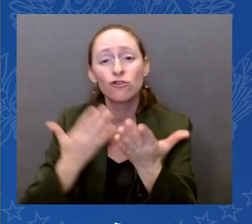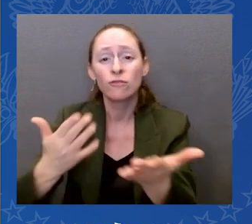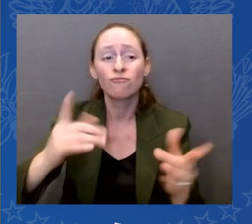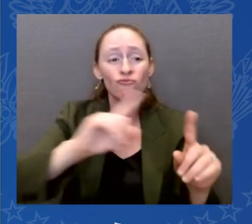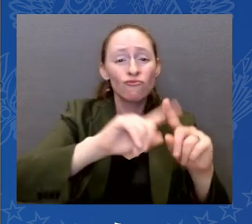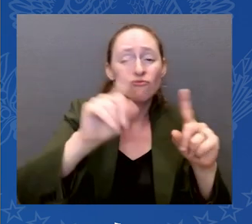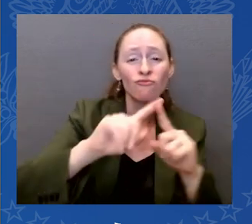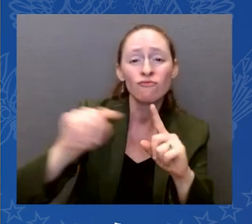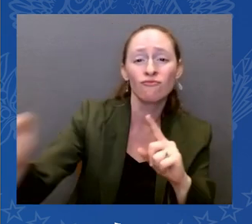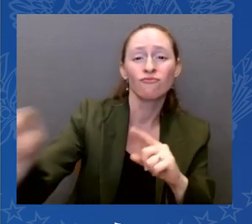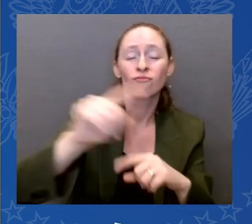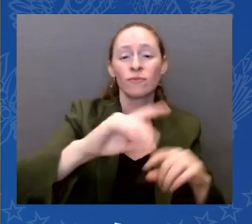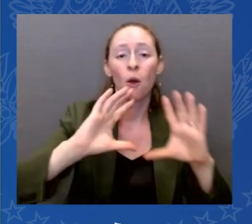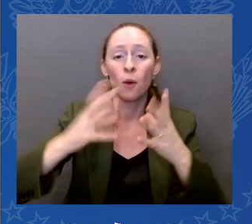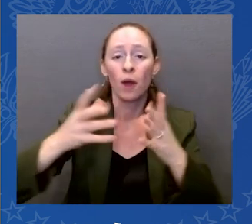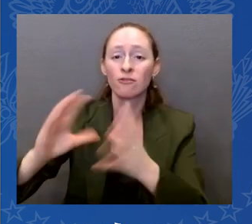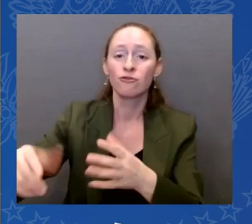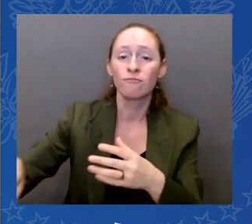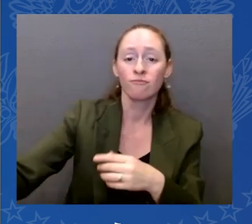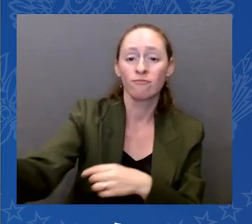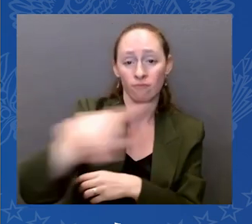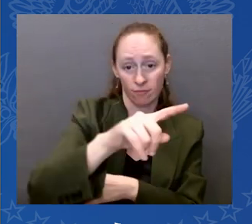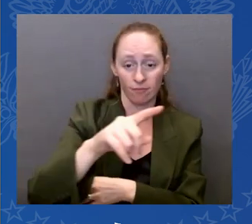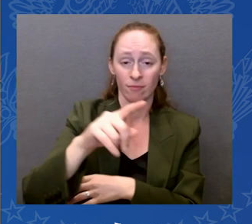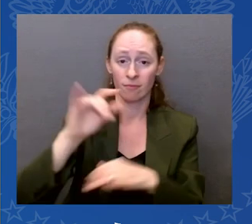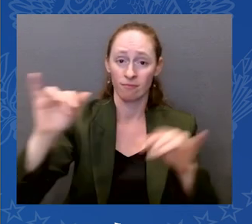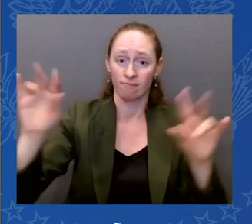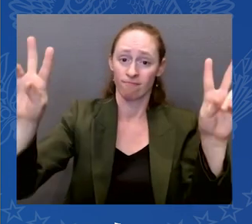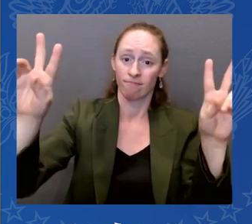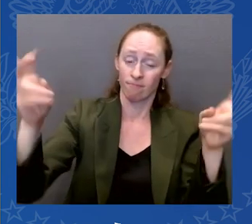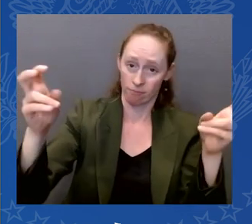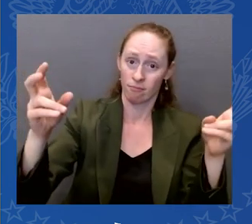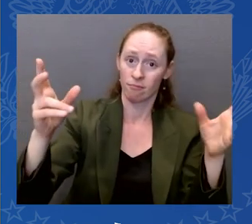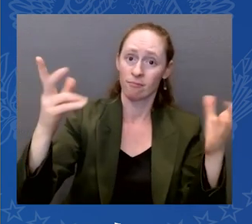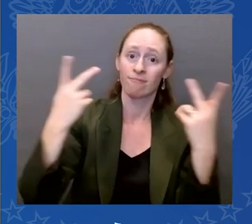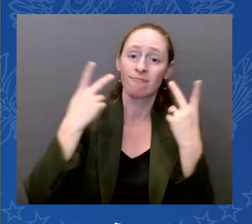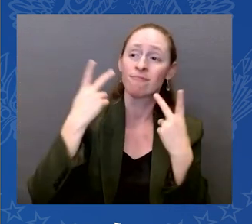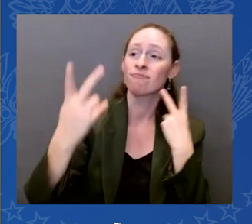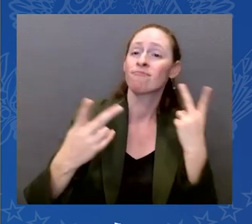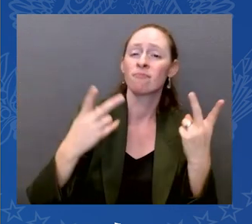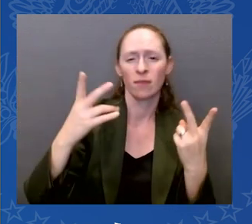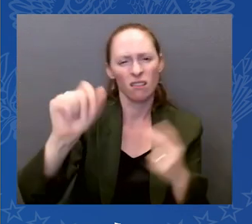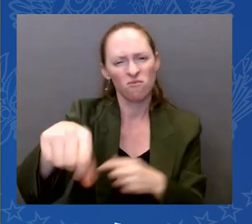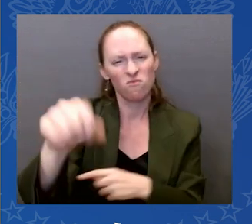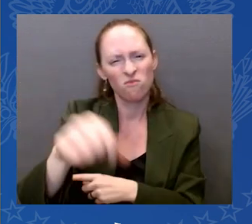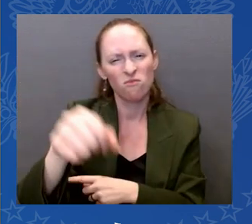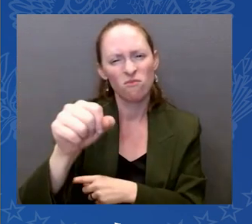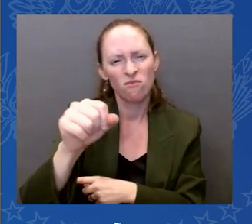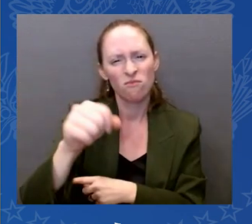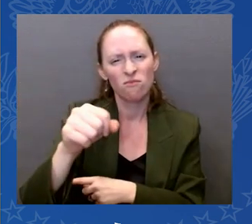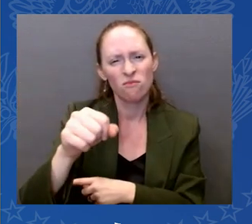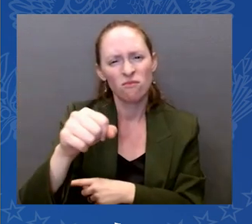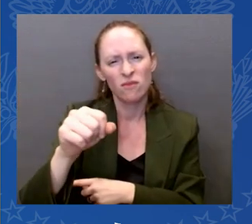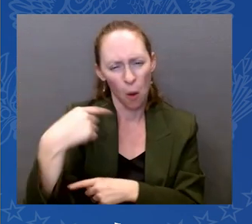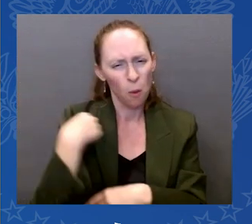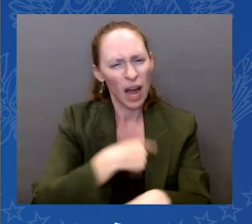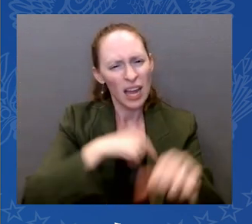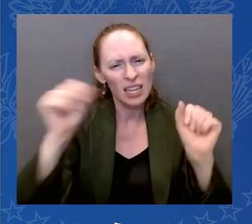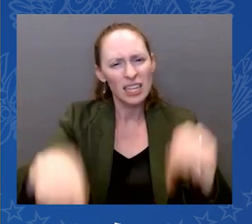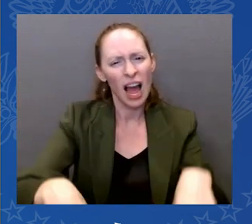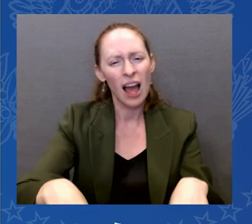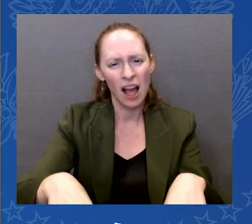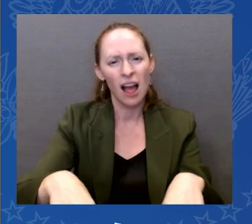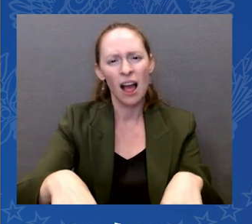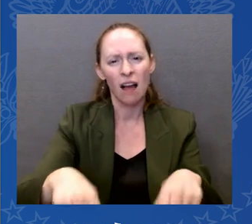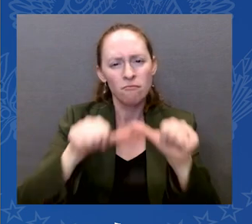progress, creating the possibilities and fulfillment of promise. That's been the American story, rooted in the